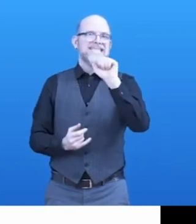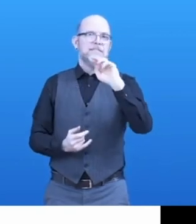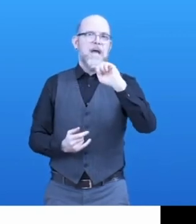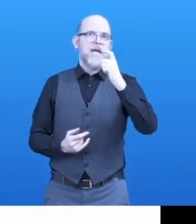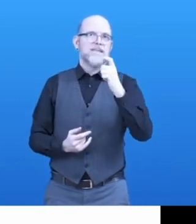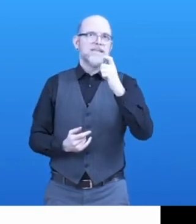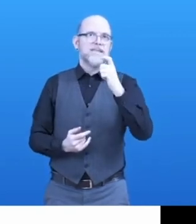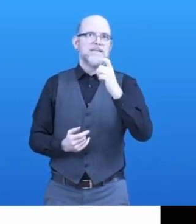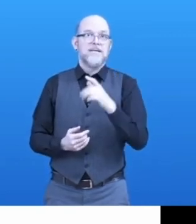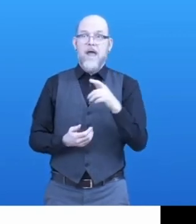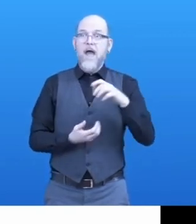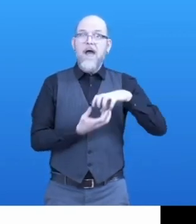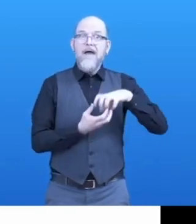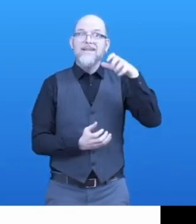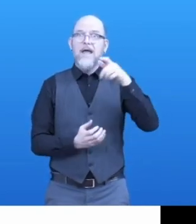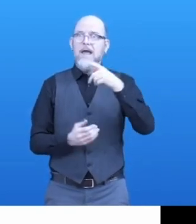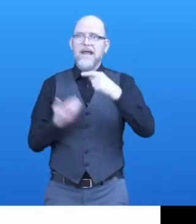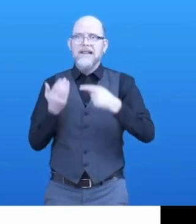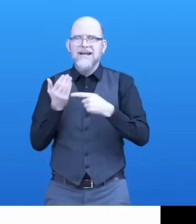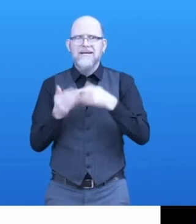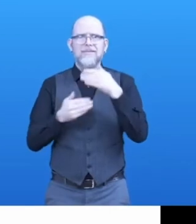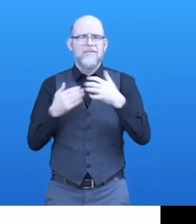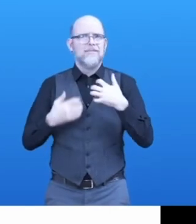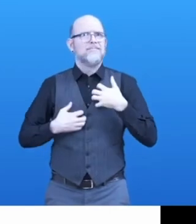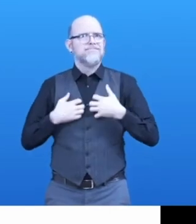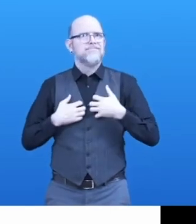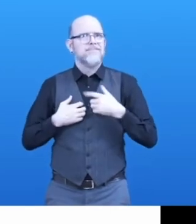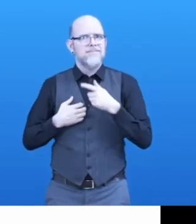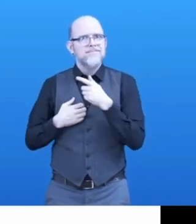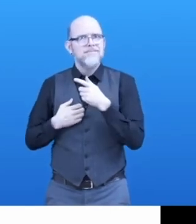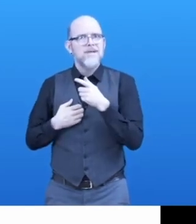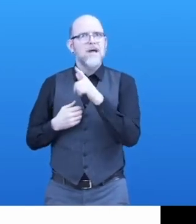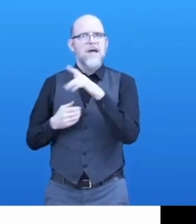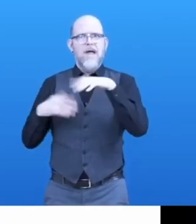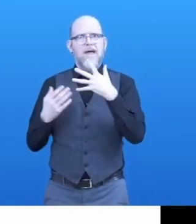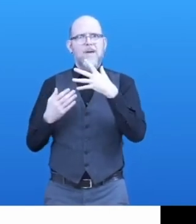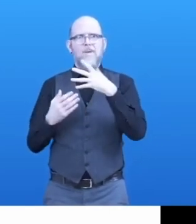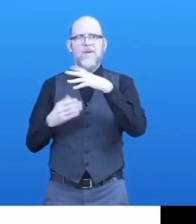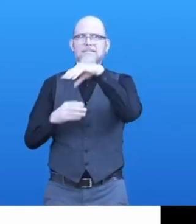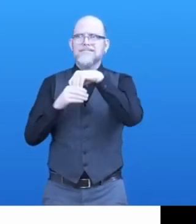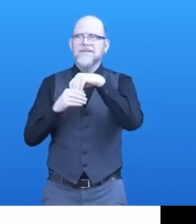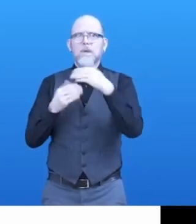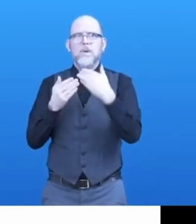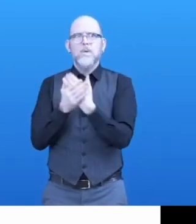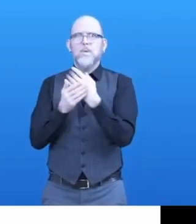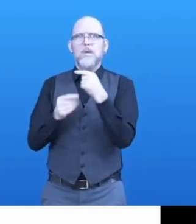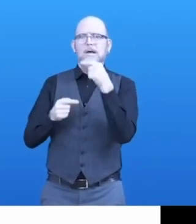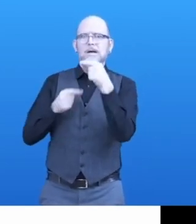technology is going and how this is incorporated into new approaches.